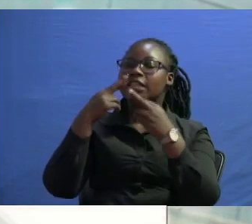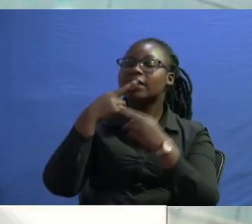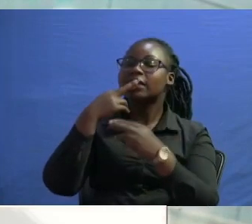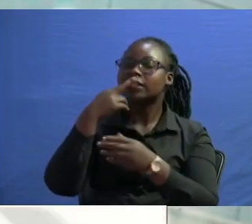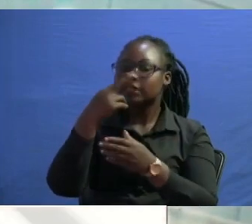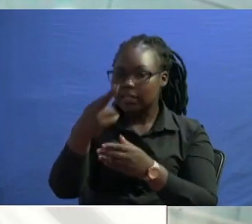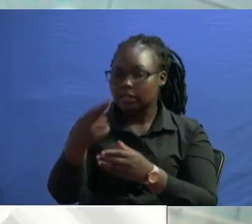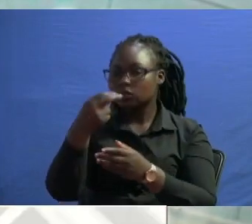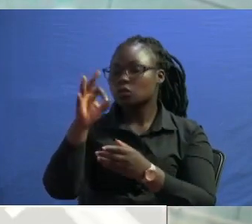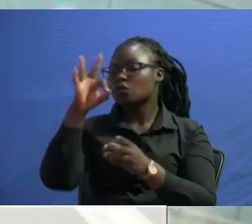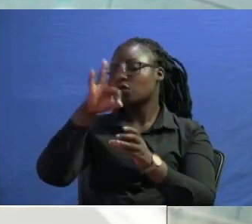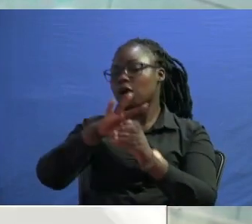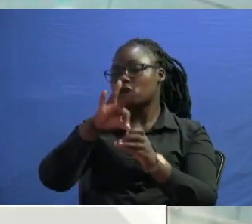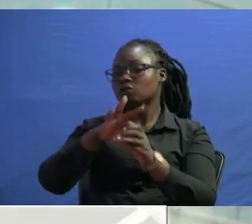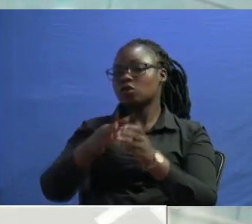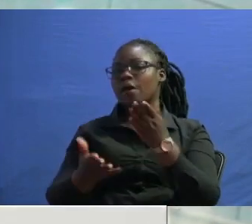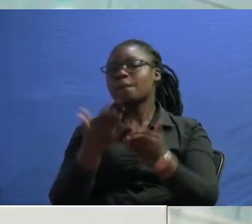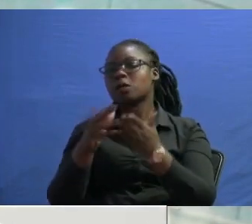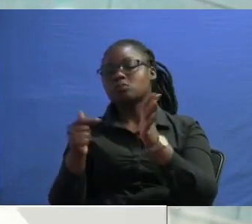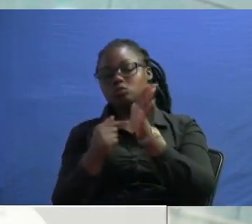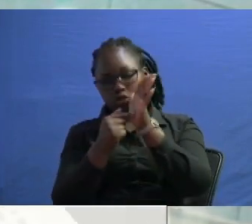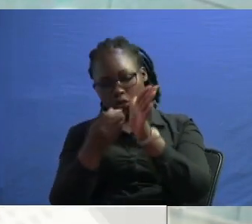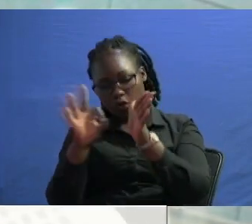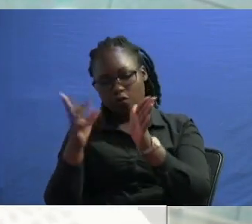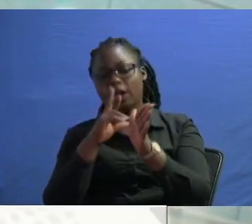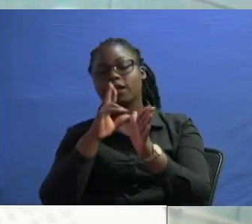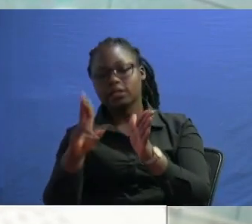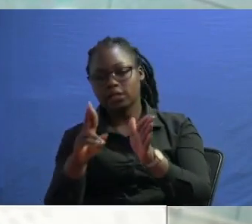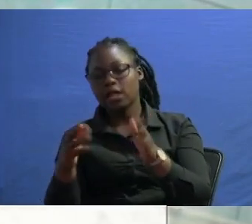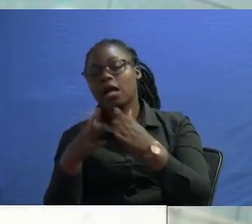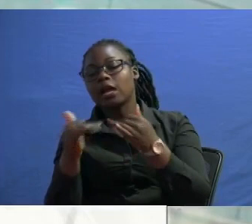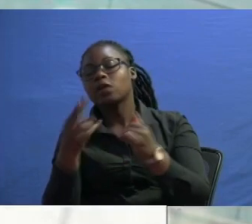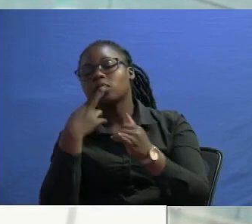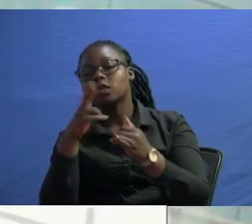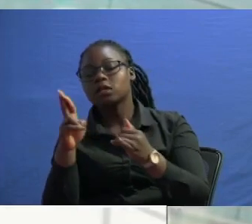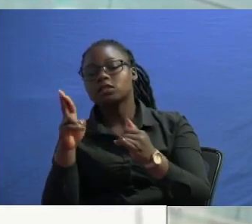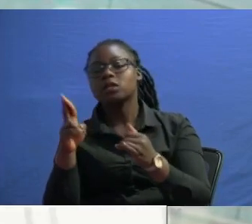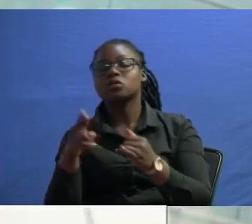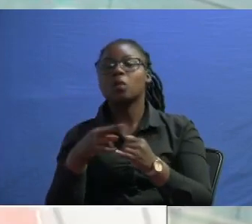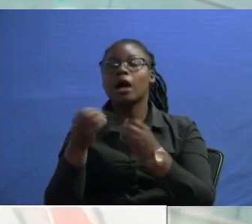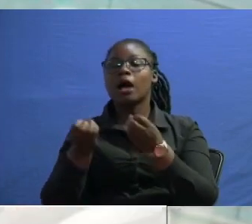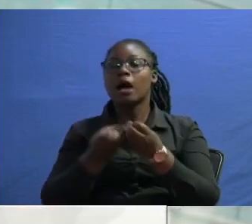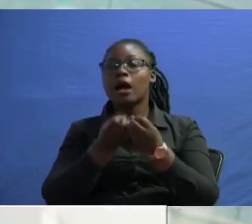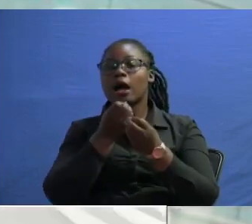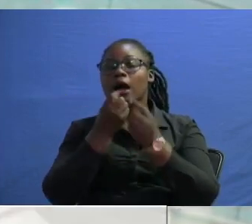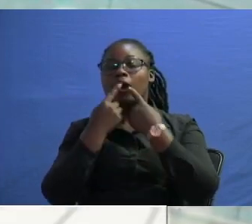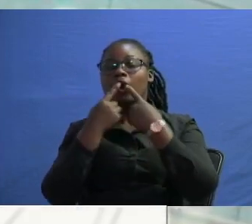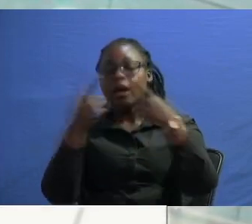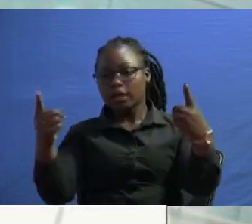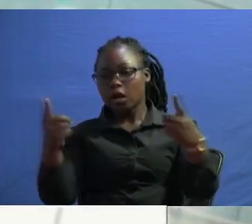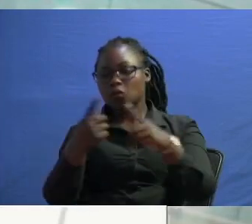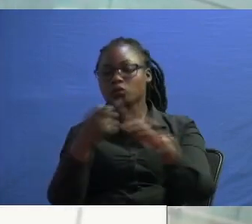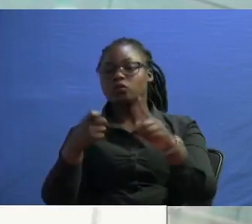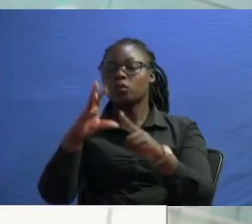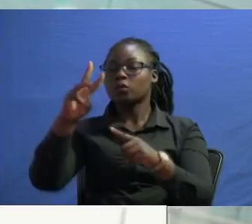supposed to be a declaration of a result and the results were declared from the mca